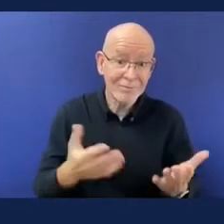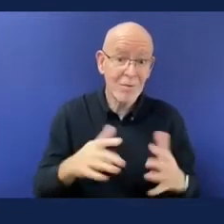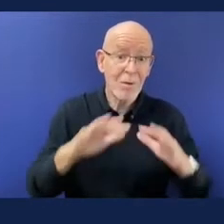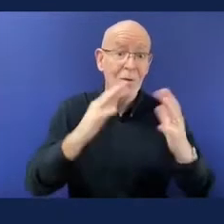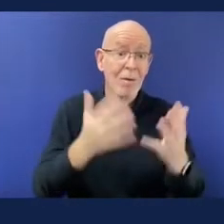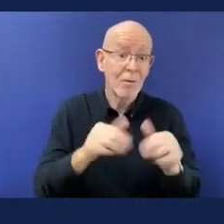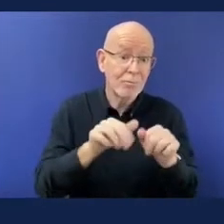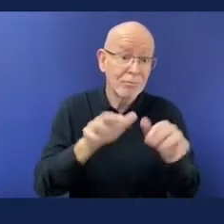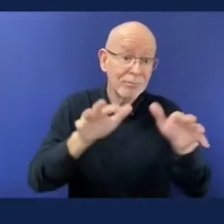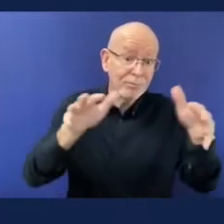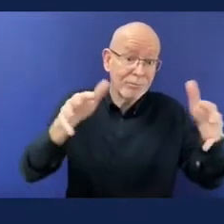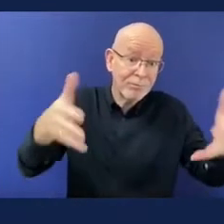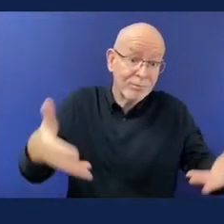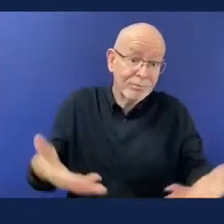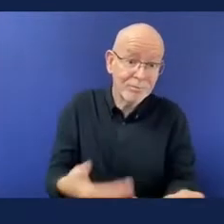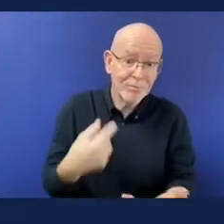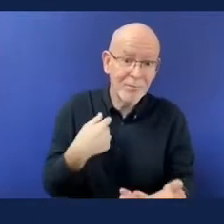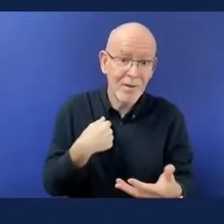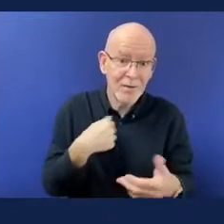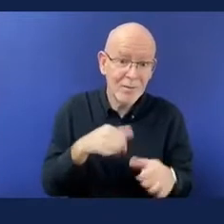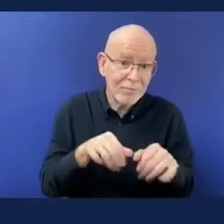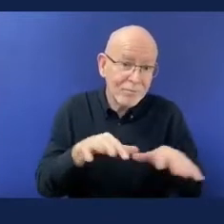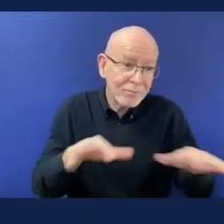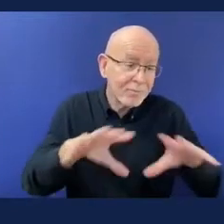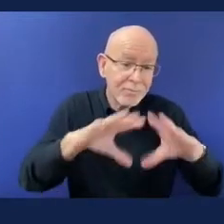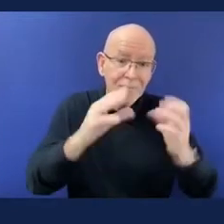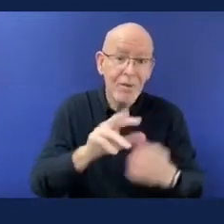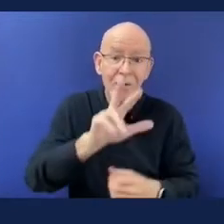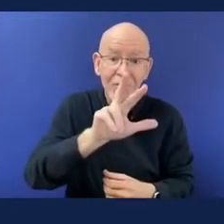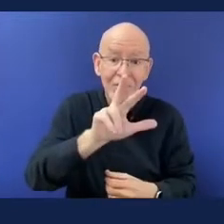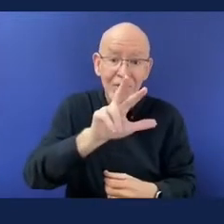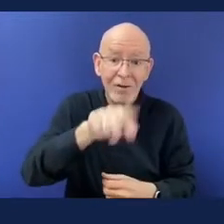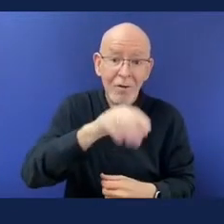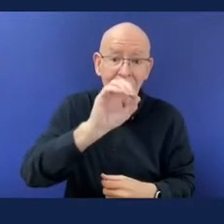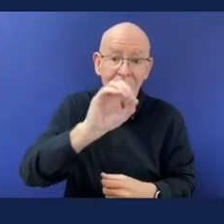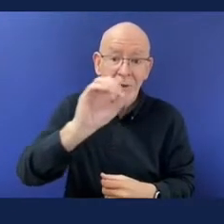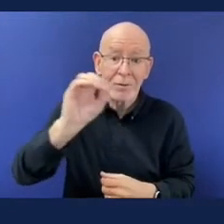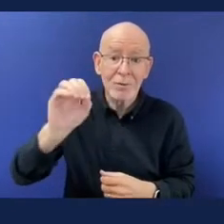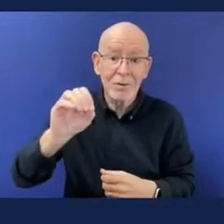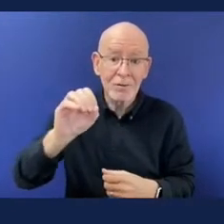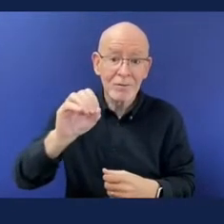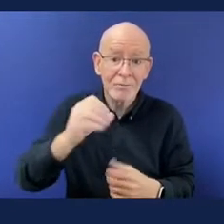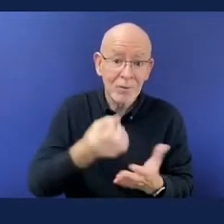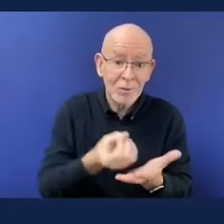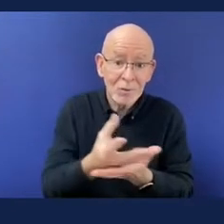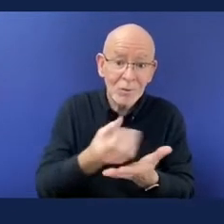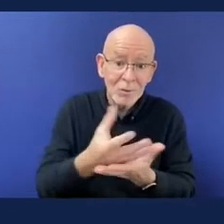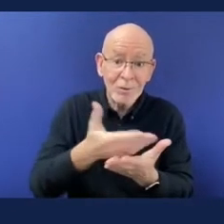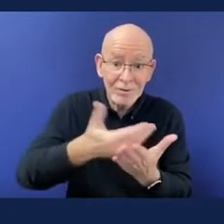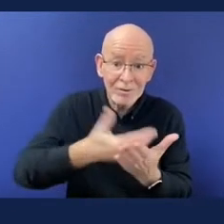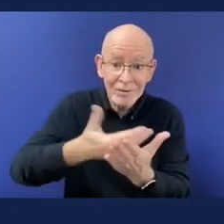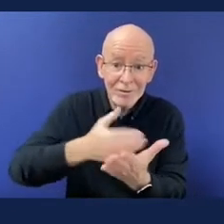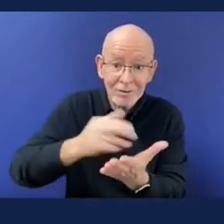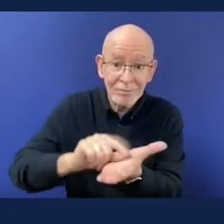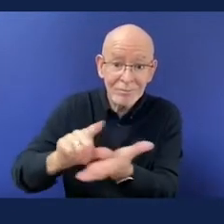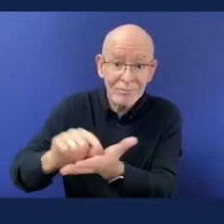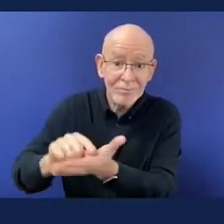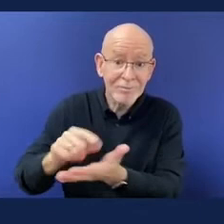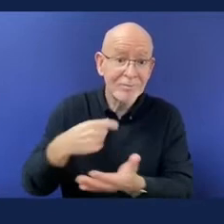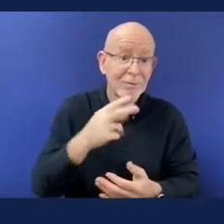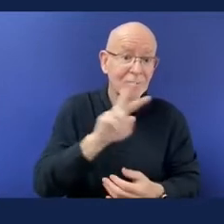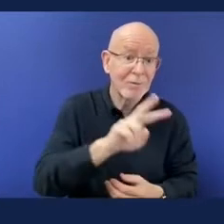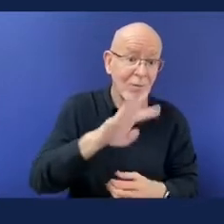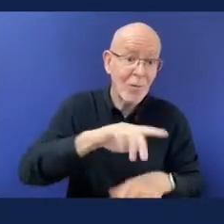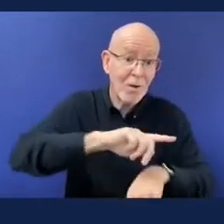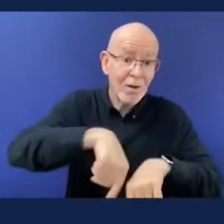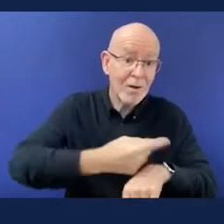locations purple on the evening of the 19th of august so we started off in brisbane in australia and if we go on to the next slide